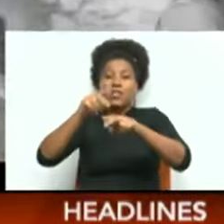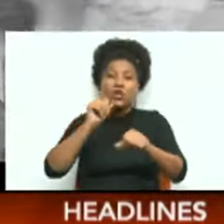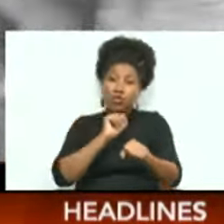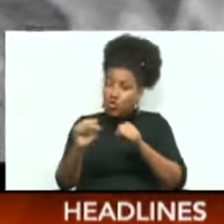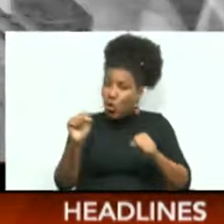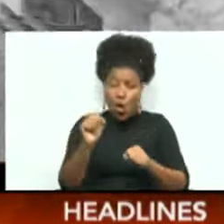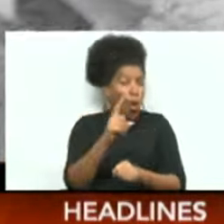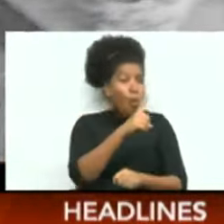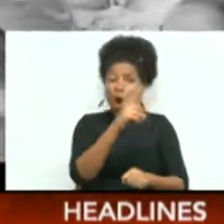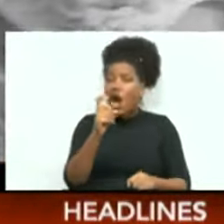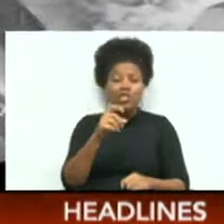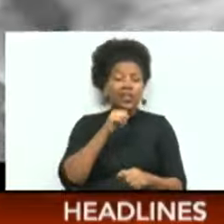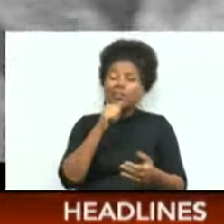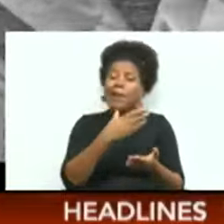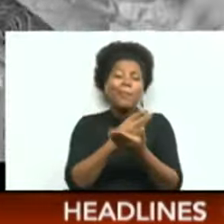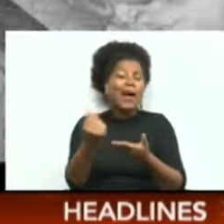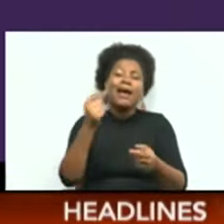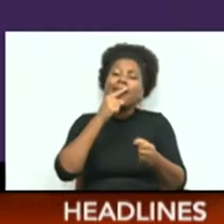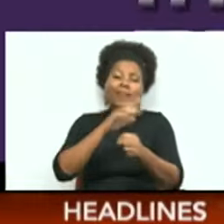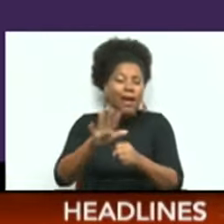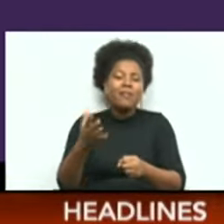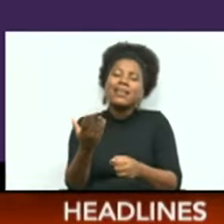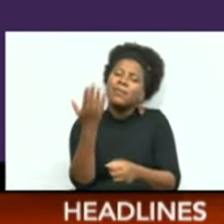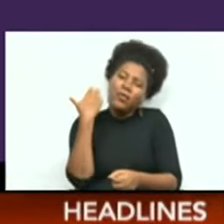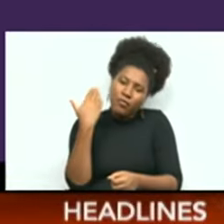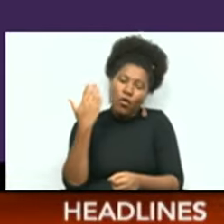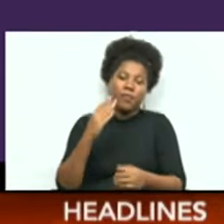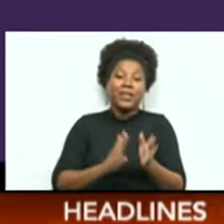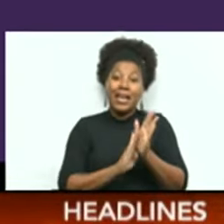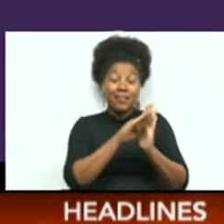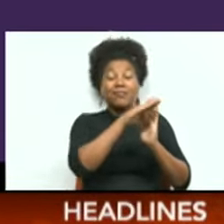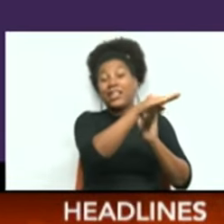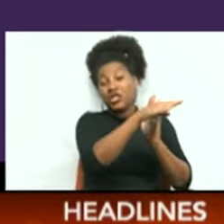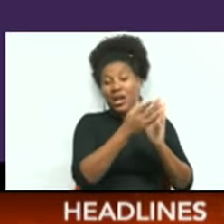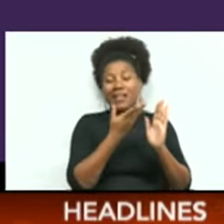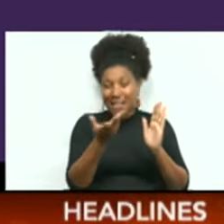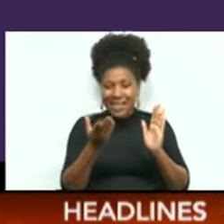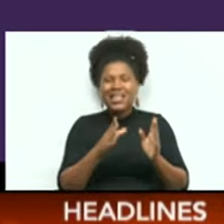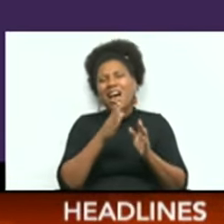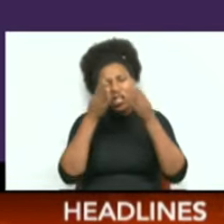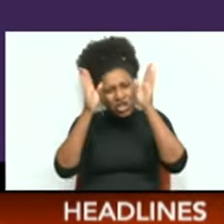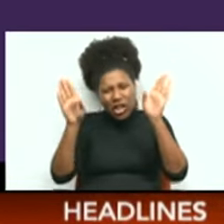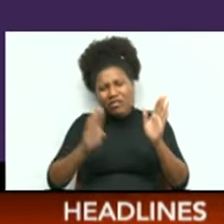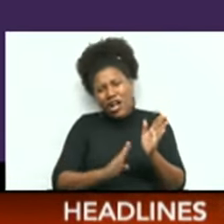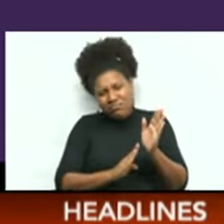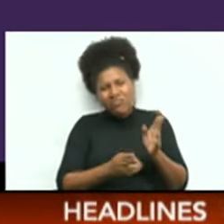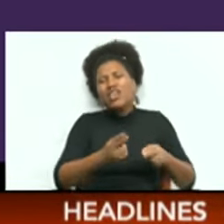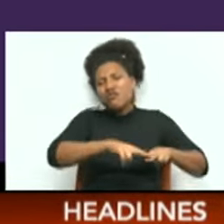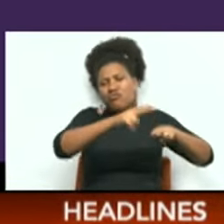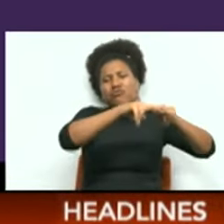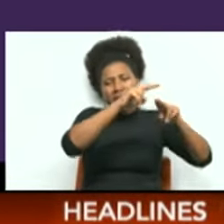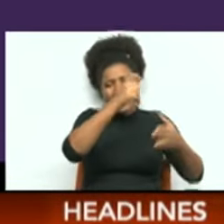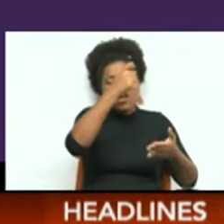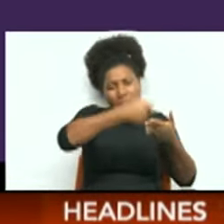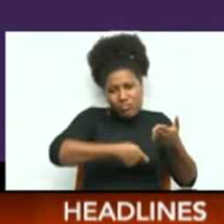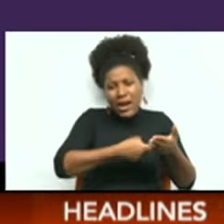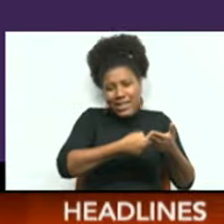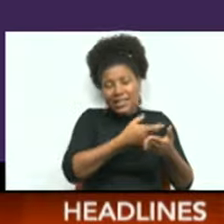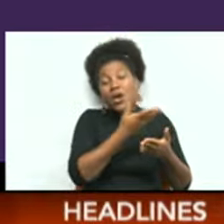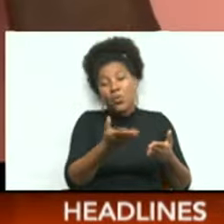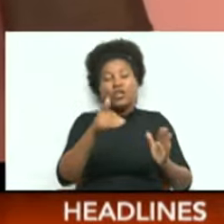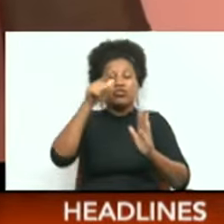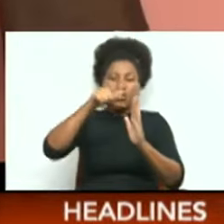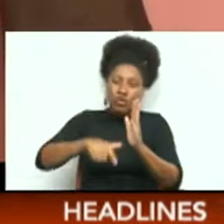not buy you as much as it did before. Inflation is a general increase in cost, which reduces the purchasing power of your money.